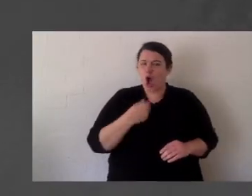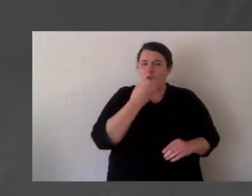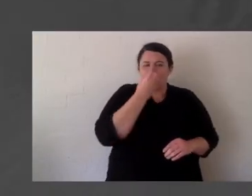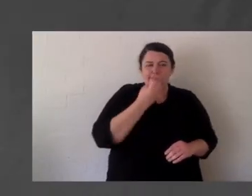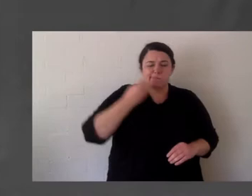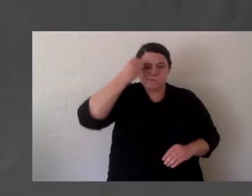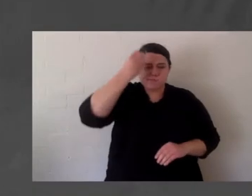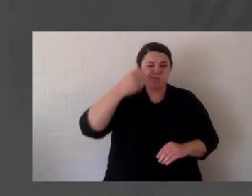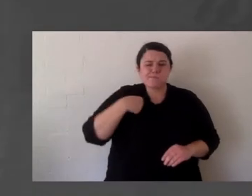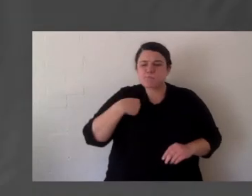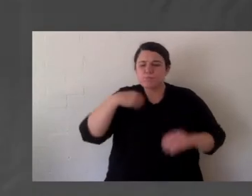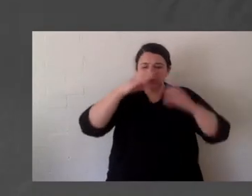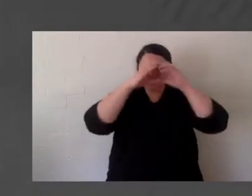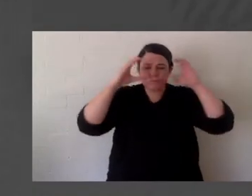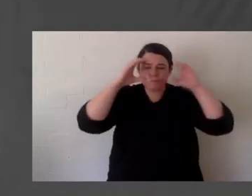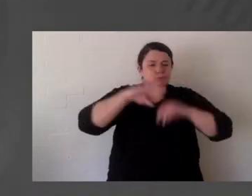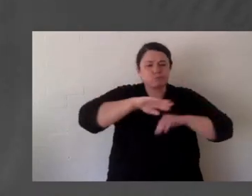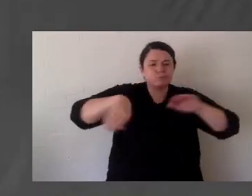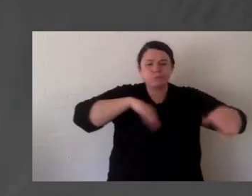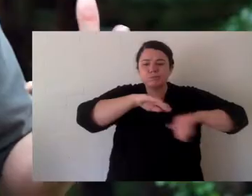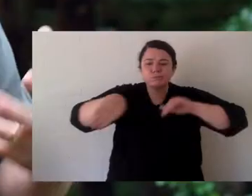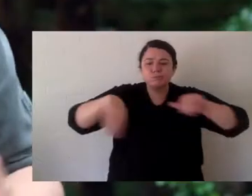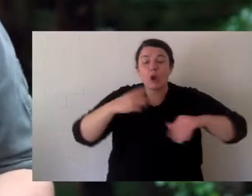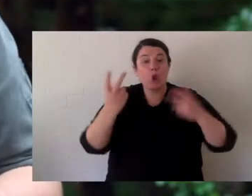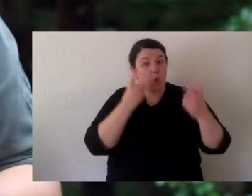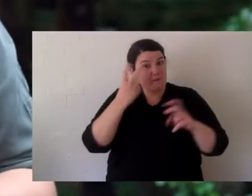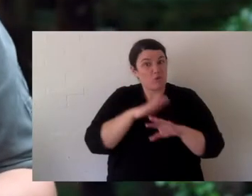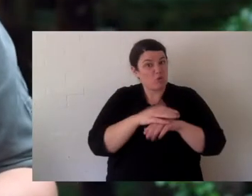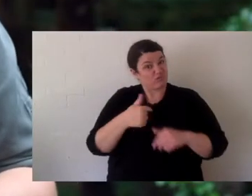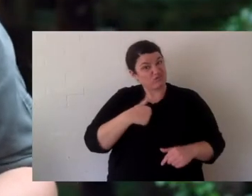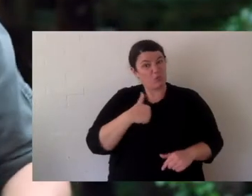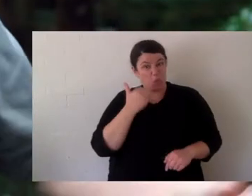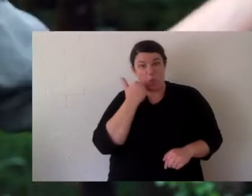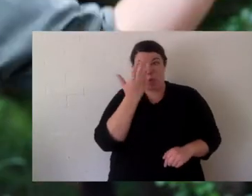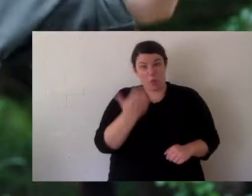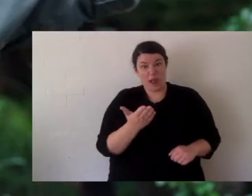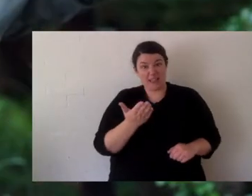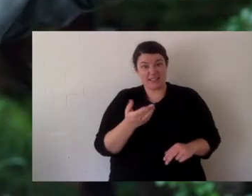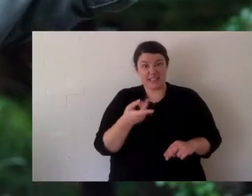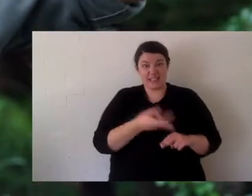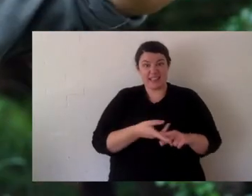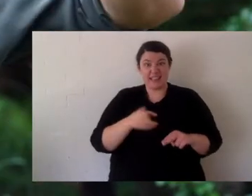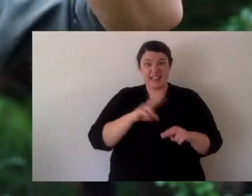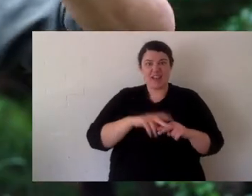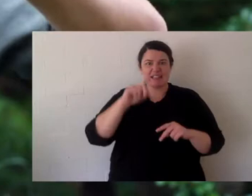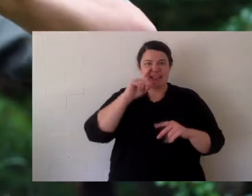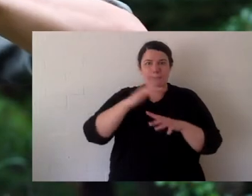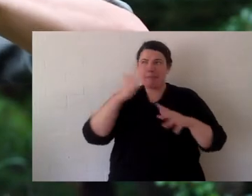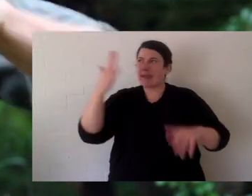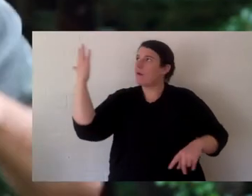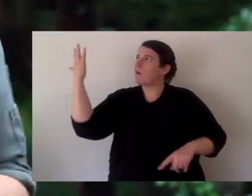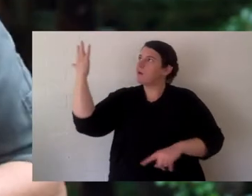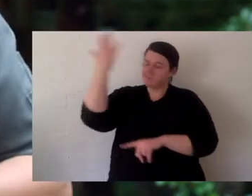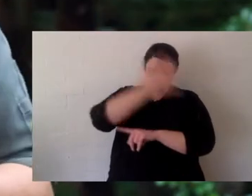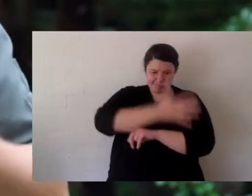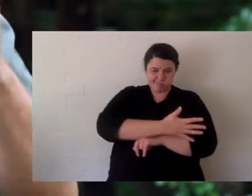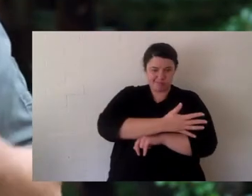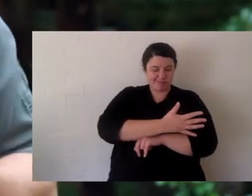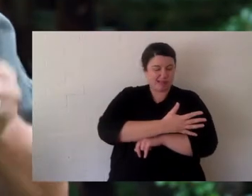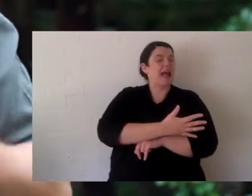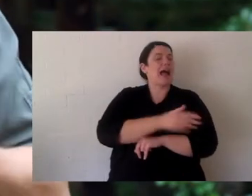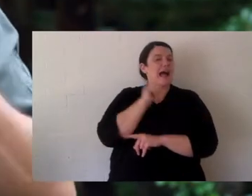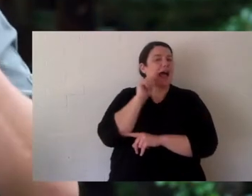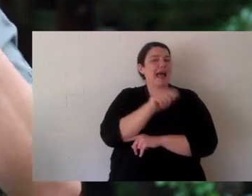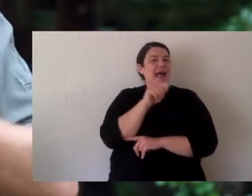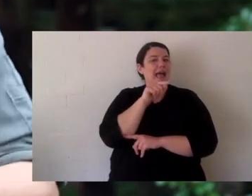and I snorkel a lot, look for endangered turtles. Whenever I snorkel and I see a big fallen down tree in the water I